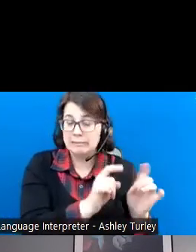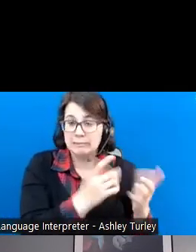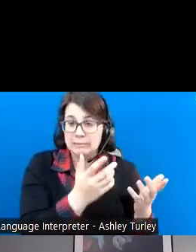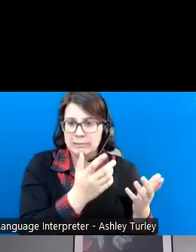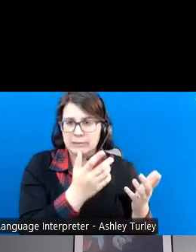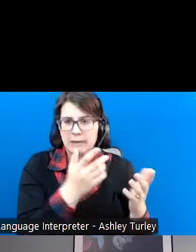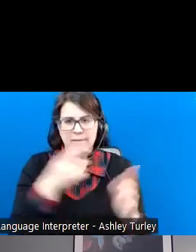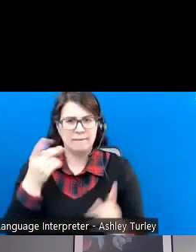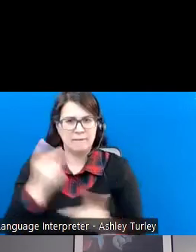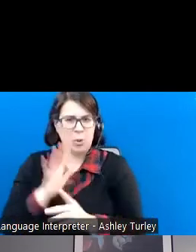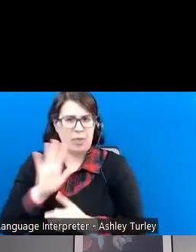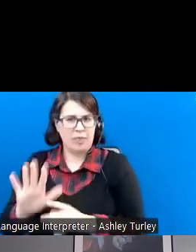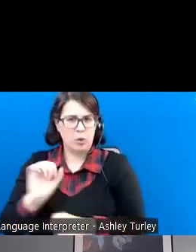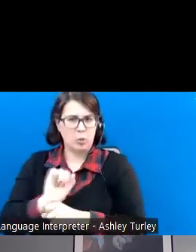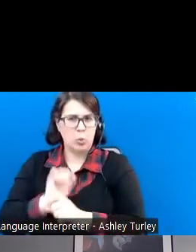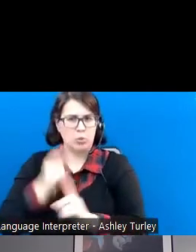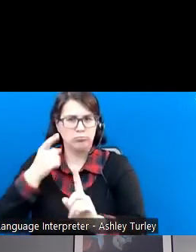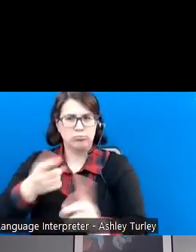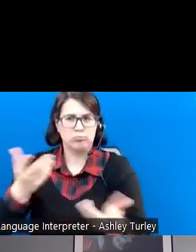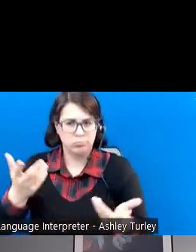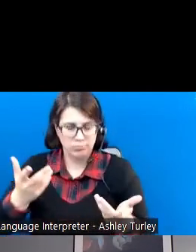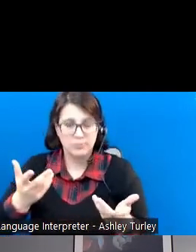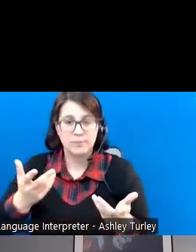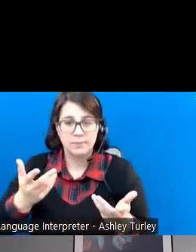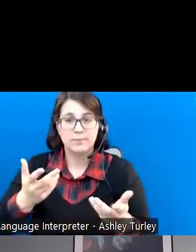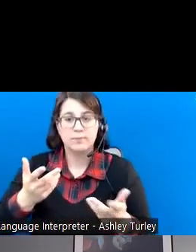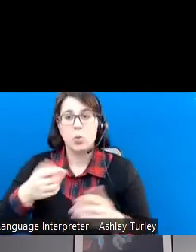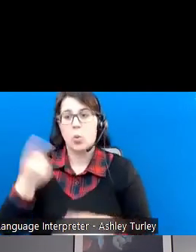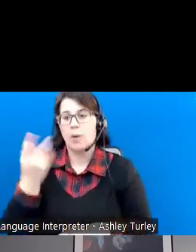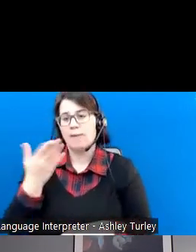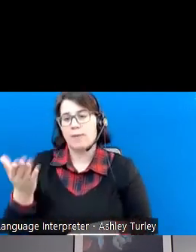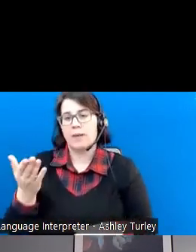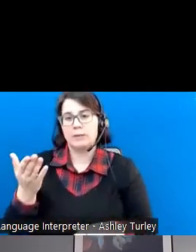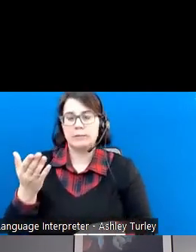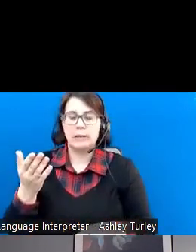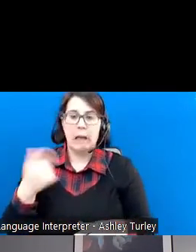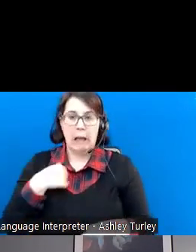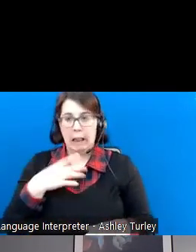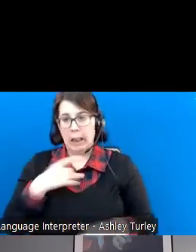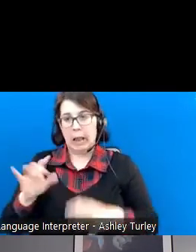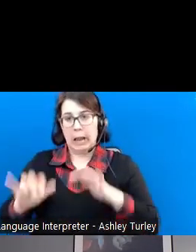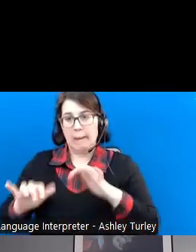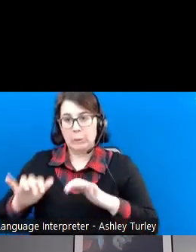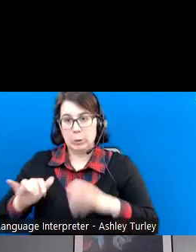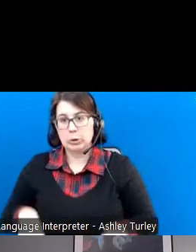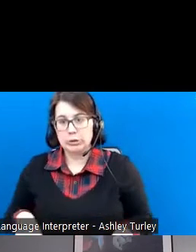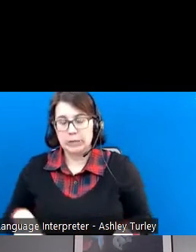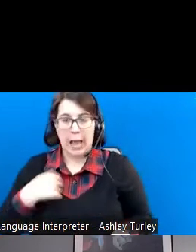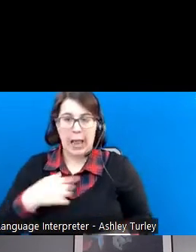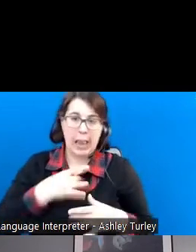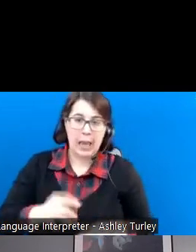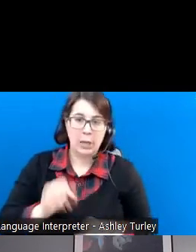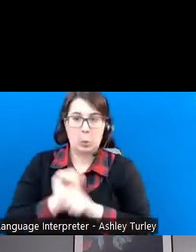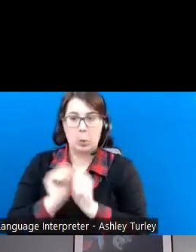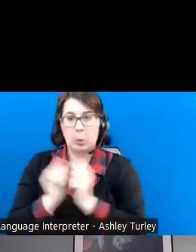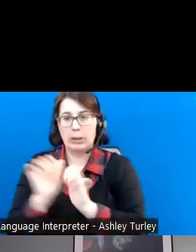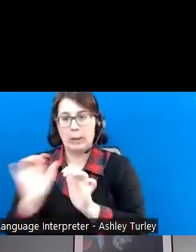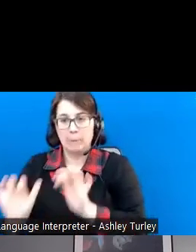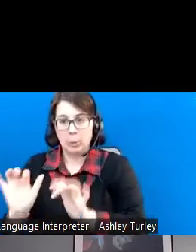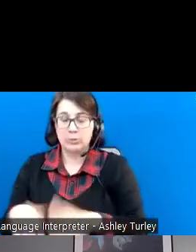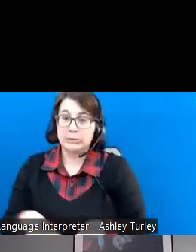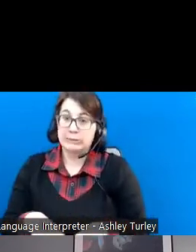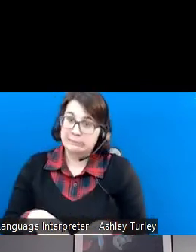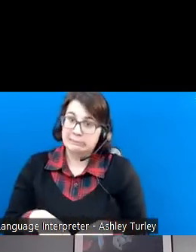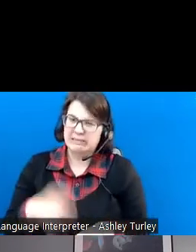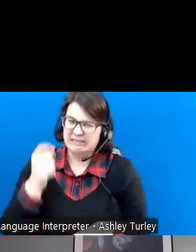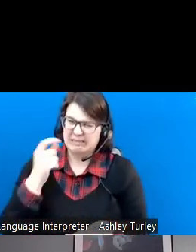what that vocational goal might be. It's like one of the things that we get is, oh, I like computers, I really like to work with computers. Well, that's a